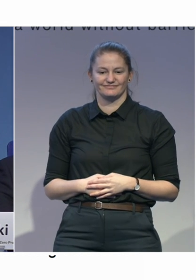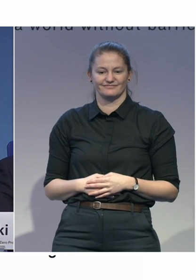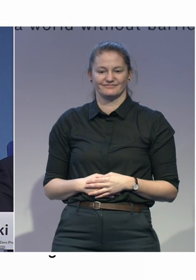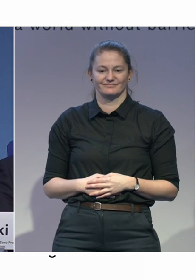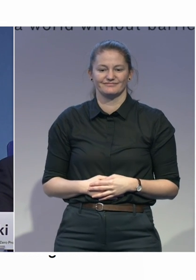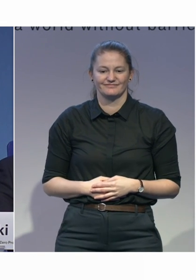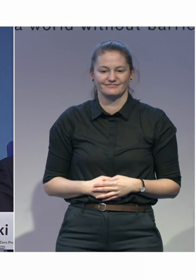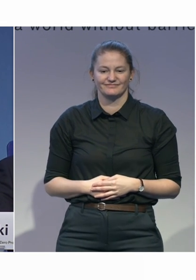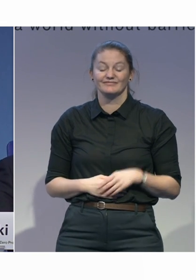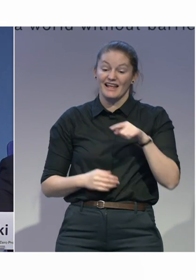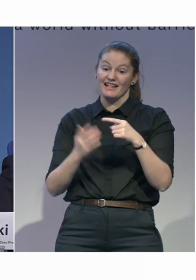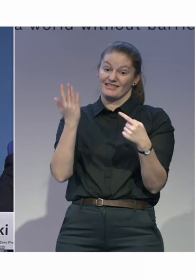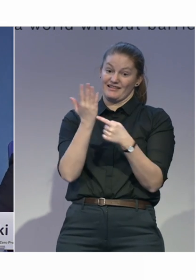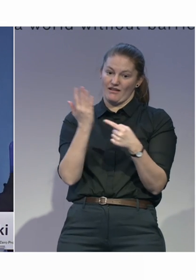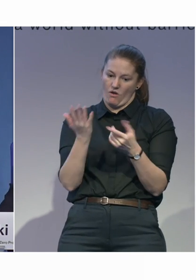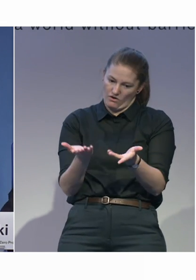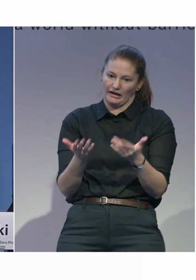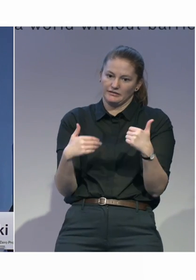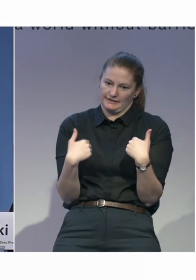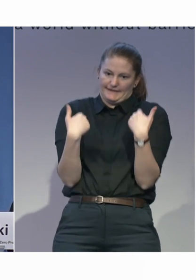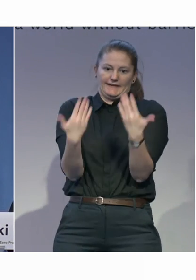what plans are in the works for that?